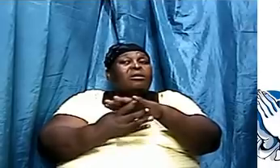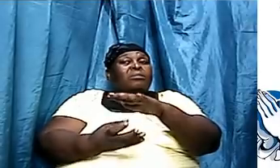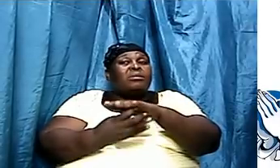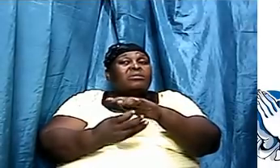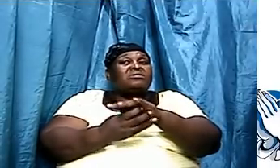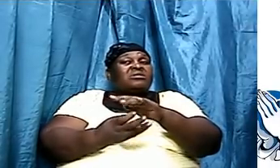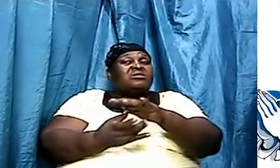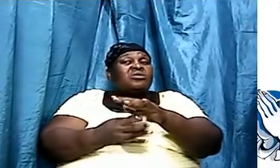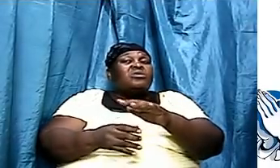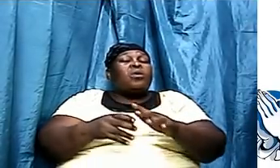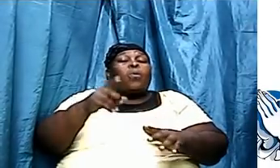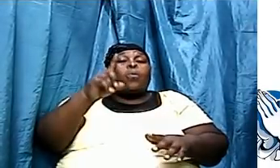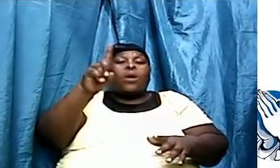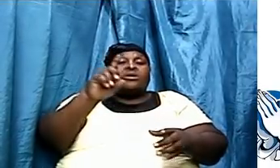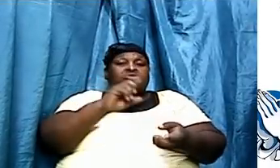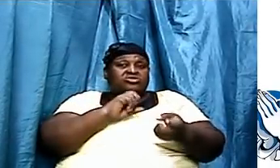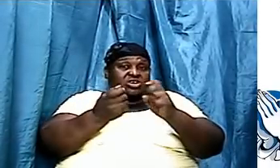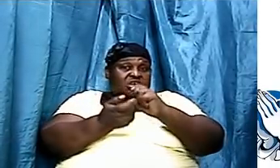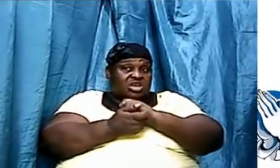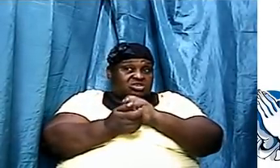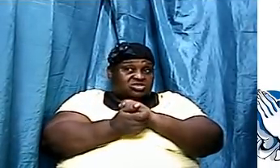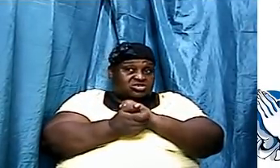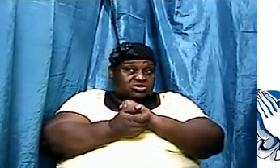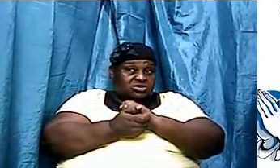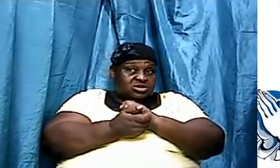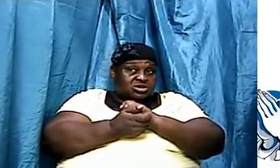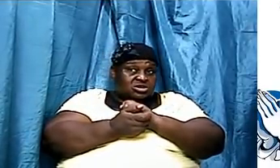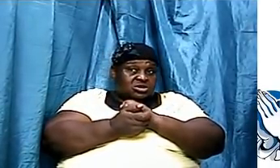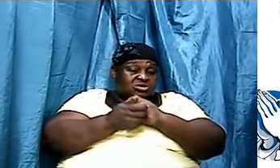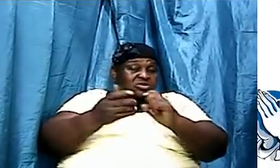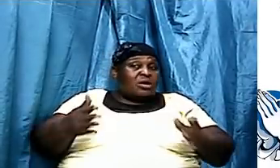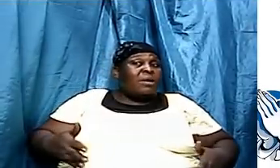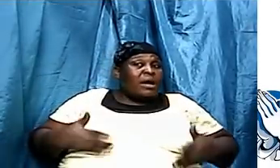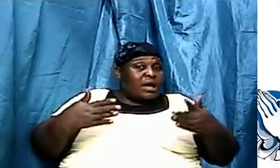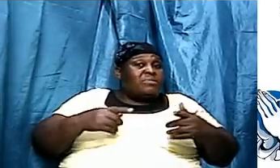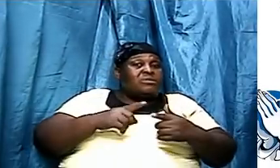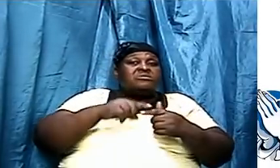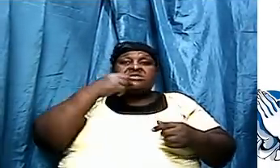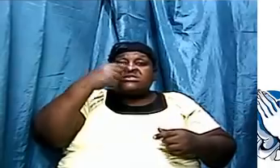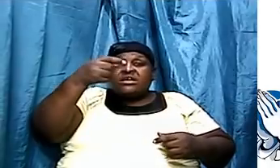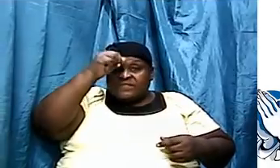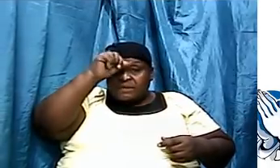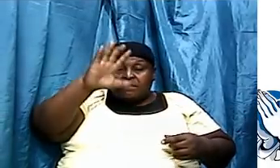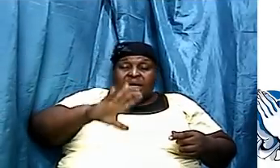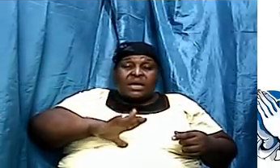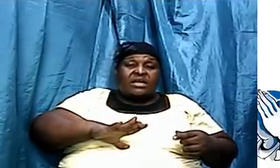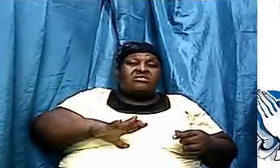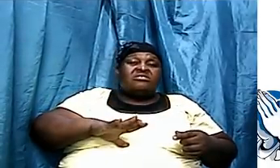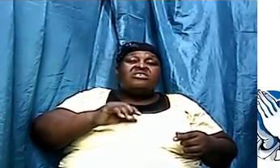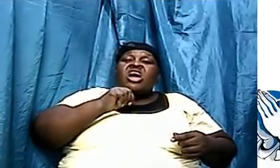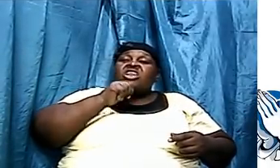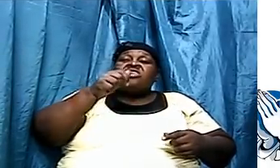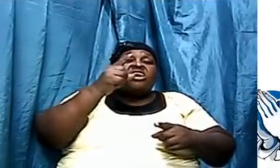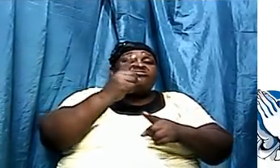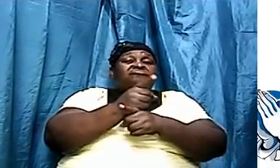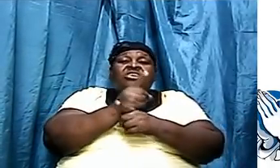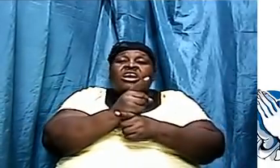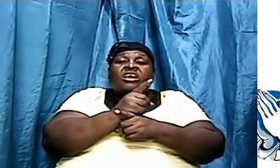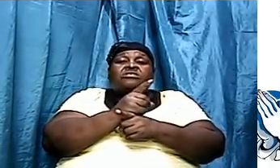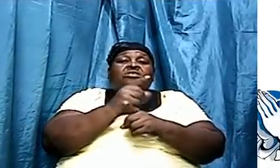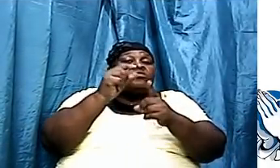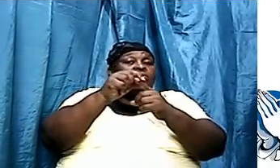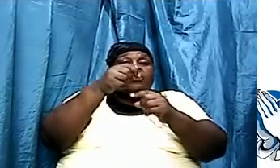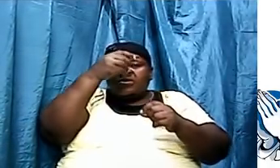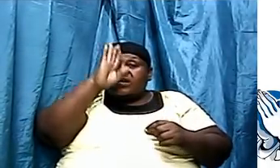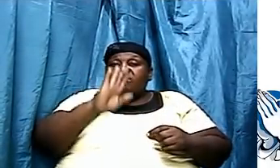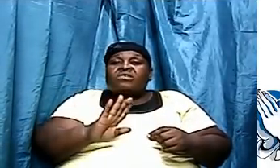So I'm happy to say to Mr. Voltaire that you are incorrect, sir. Praise God. The word of God is going to stand the test of